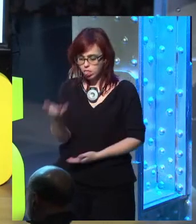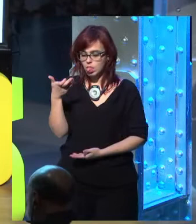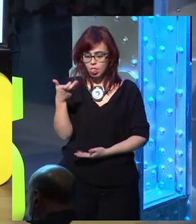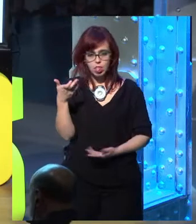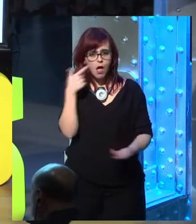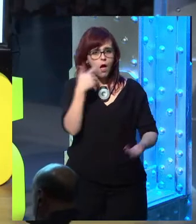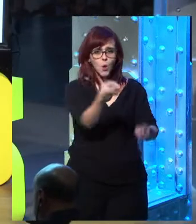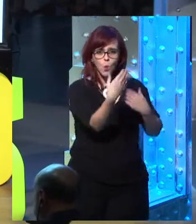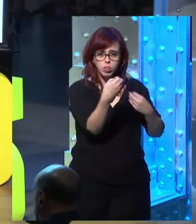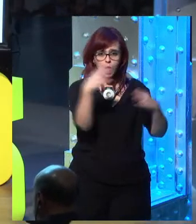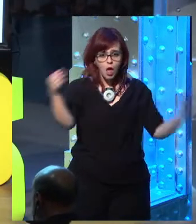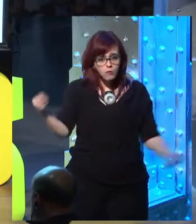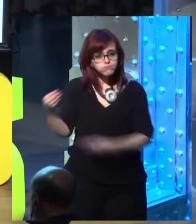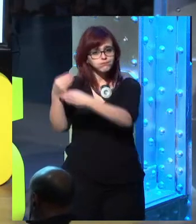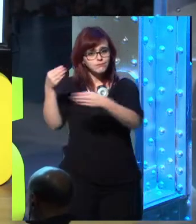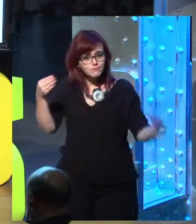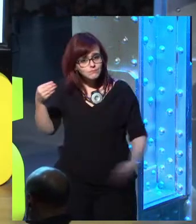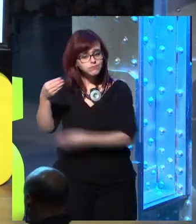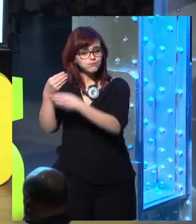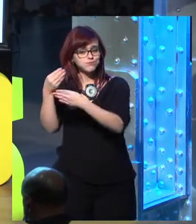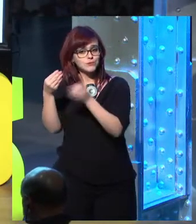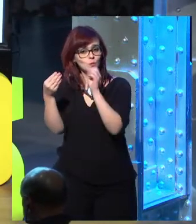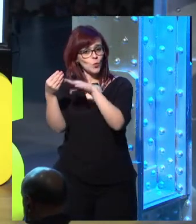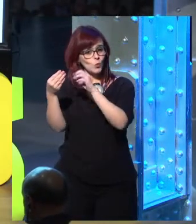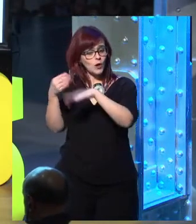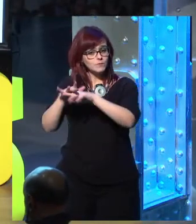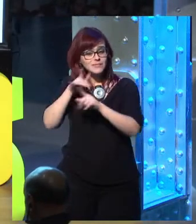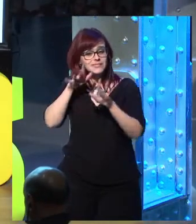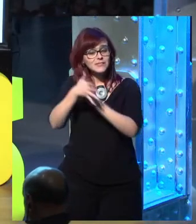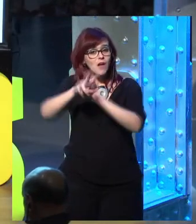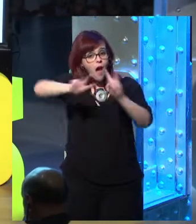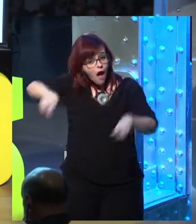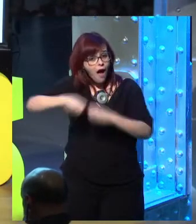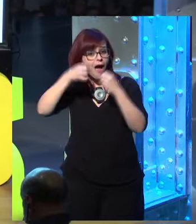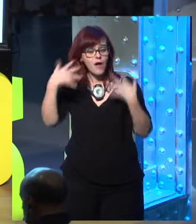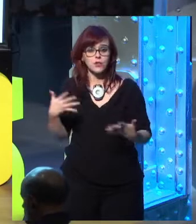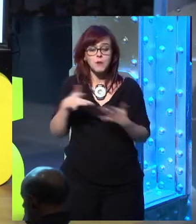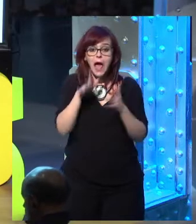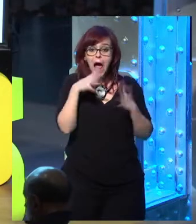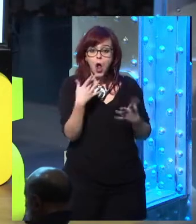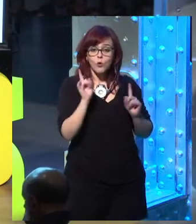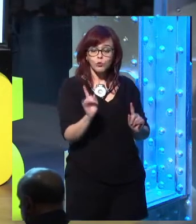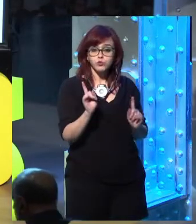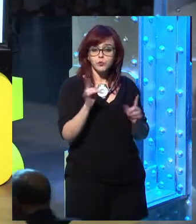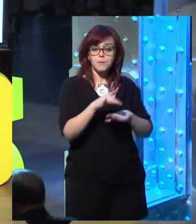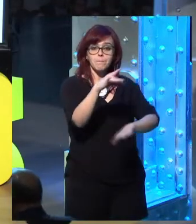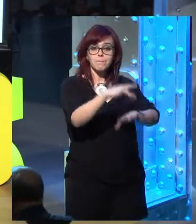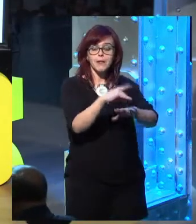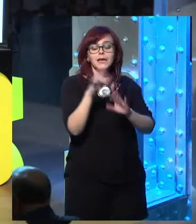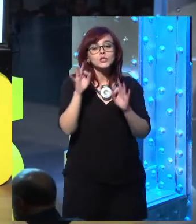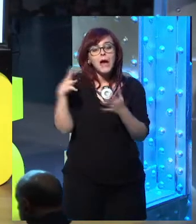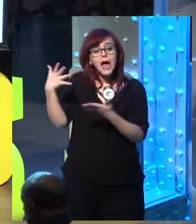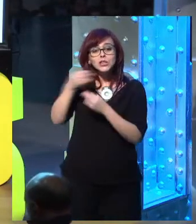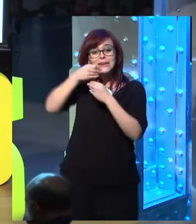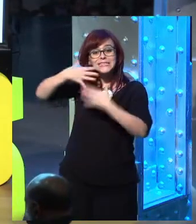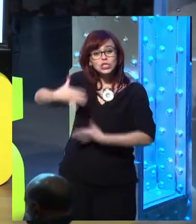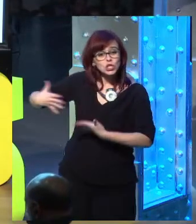access to just what was shared in that moment, and not everybody's files. If we flip these things around, we see our problems right now with